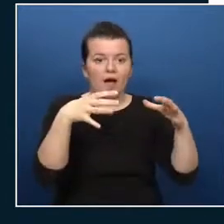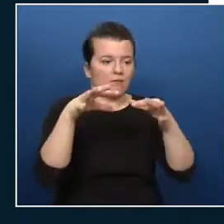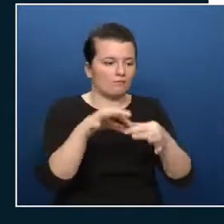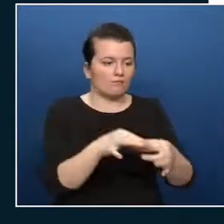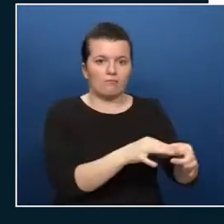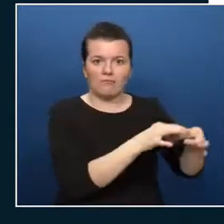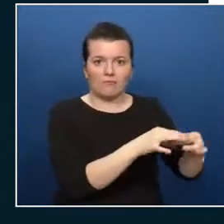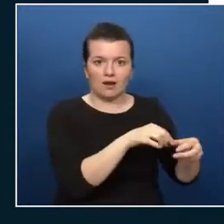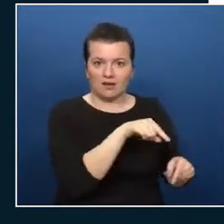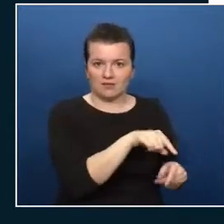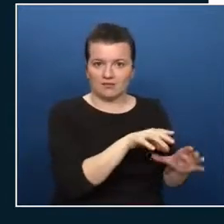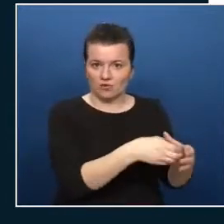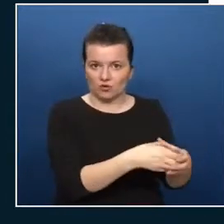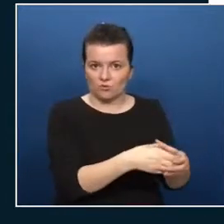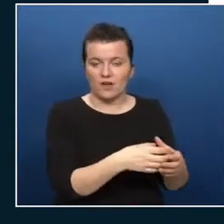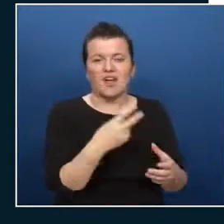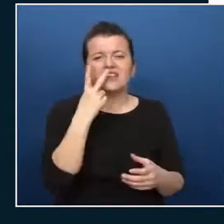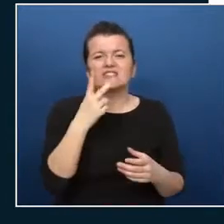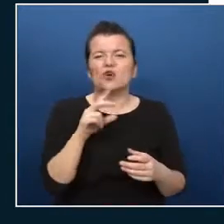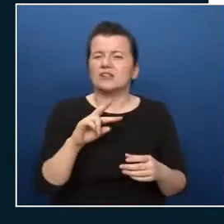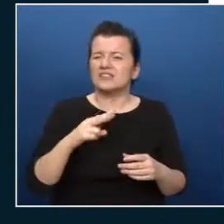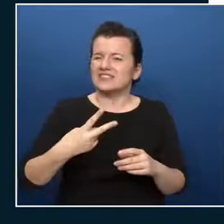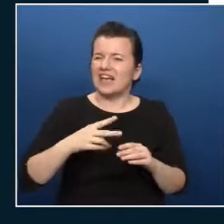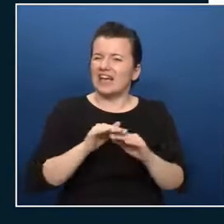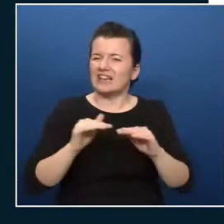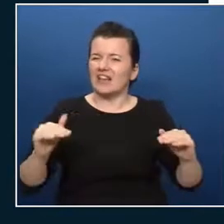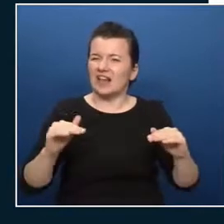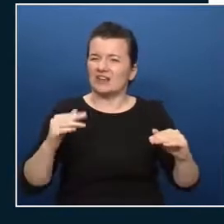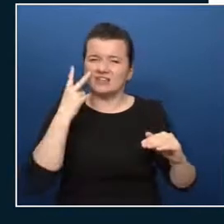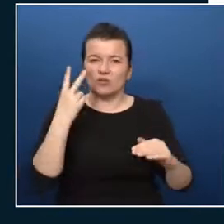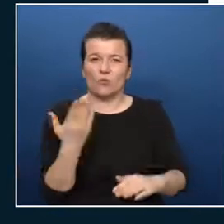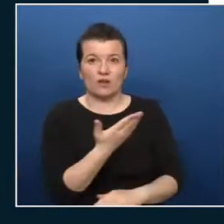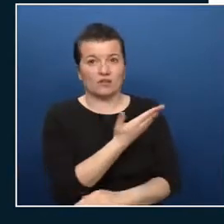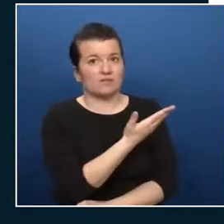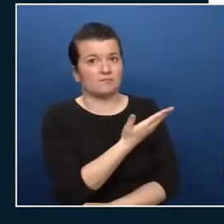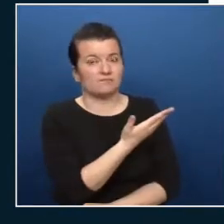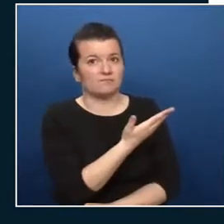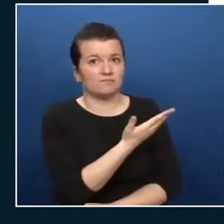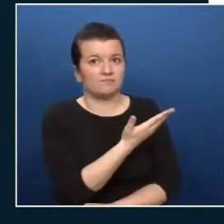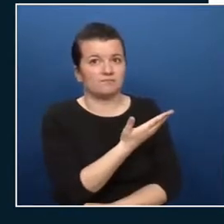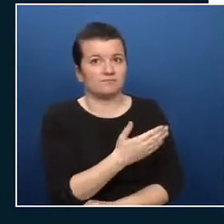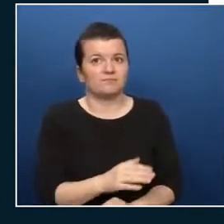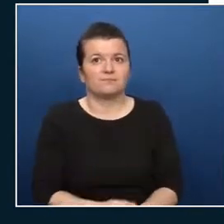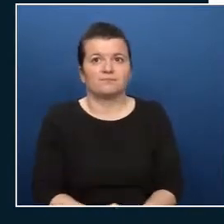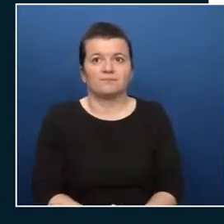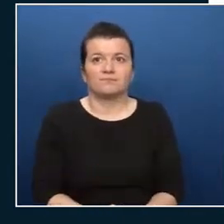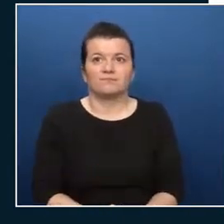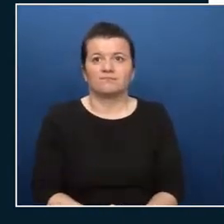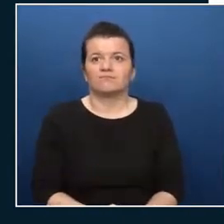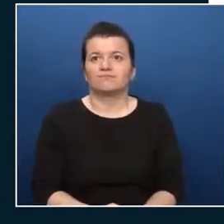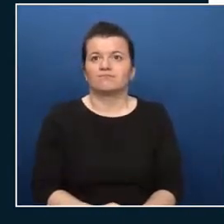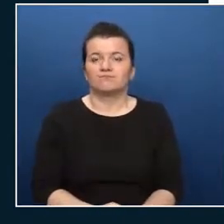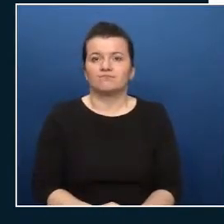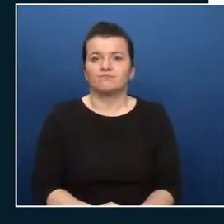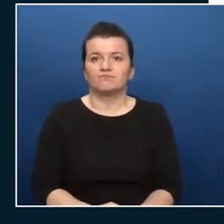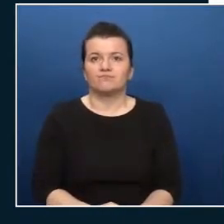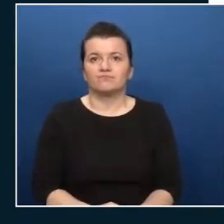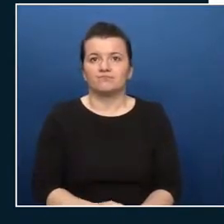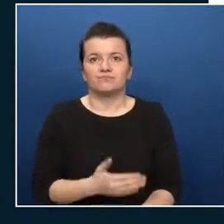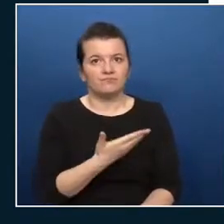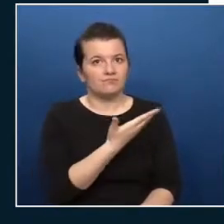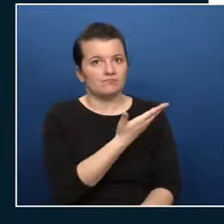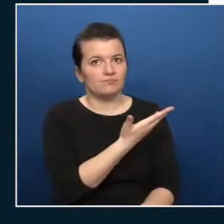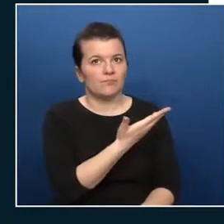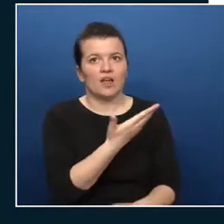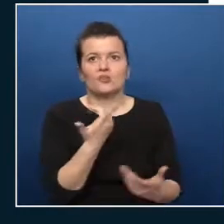so in this layer we're going to look at enterprise scale landing zones or also known as landing zones specifically manage